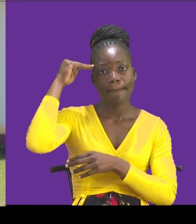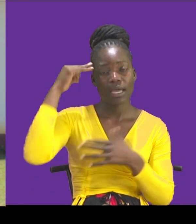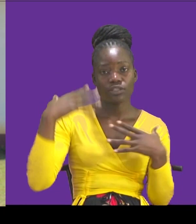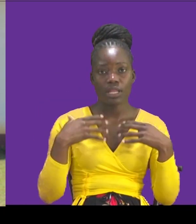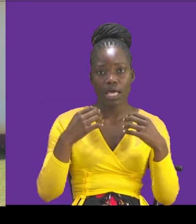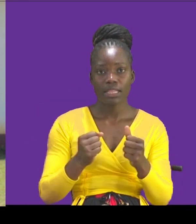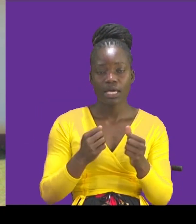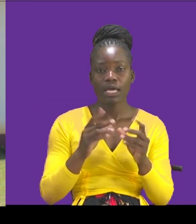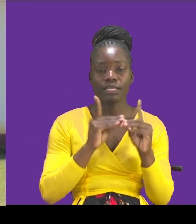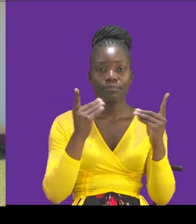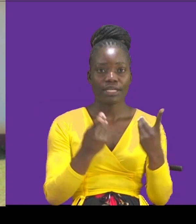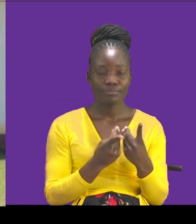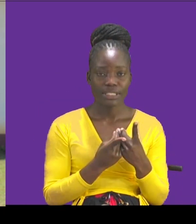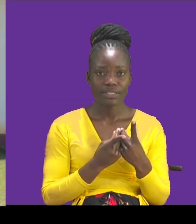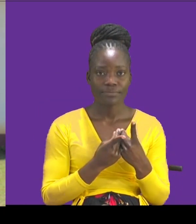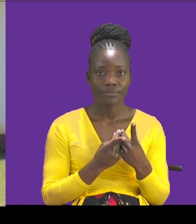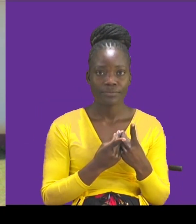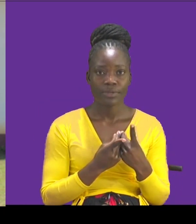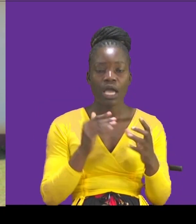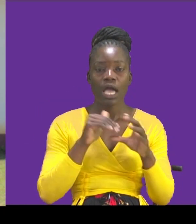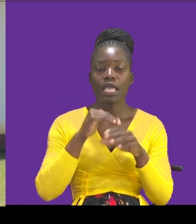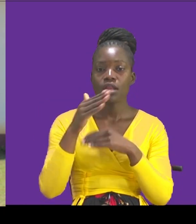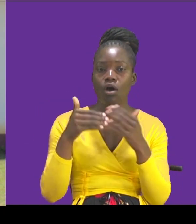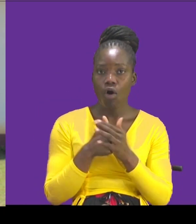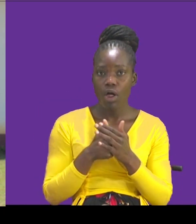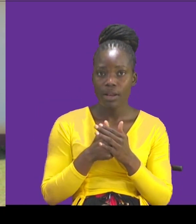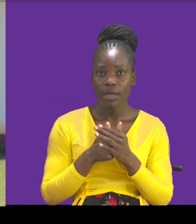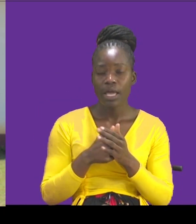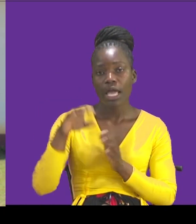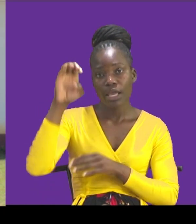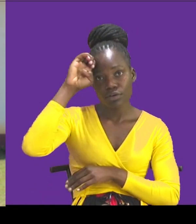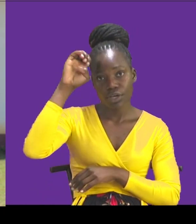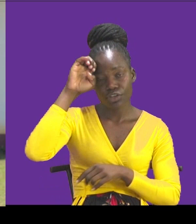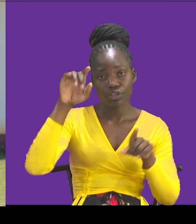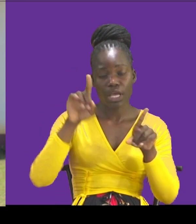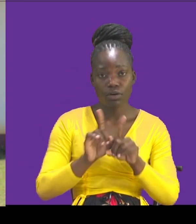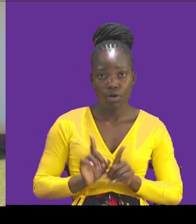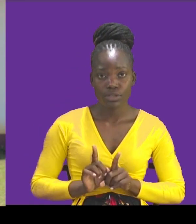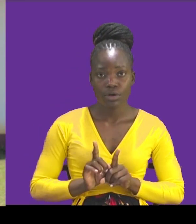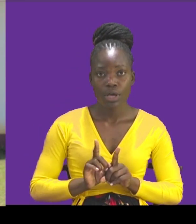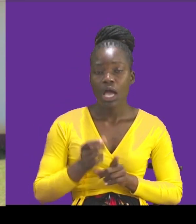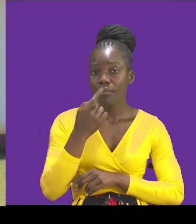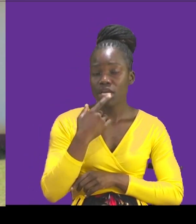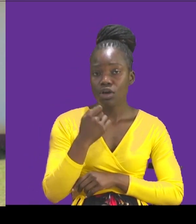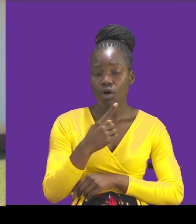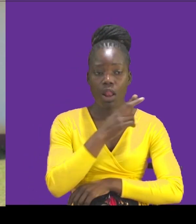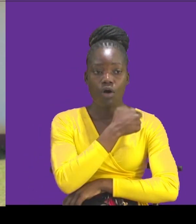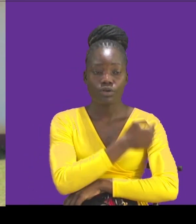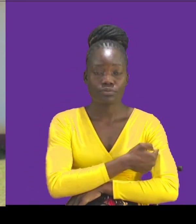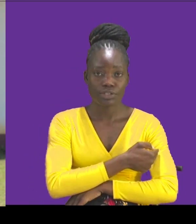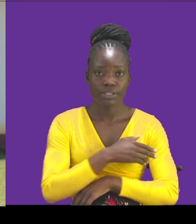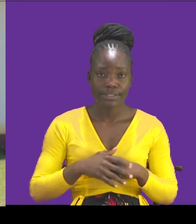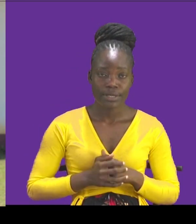departments in all education and medical facilities in the country